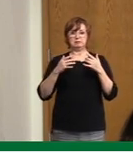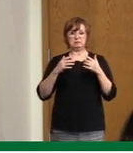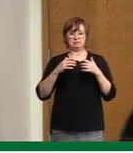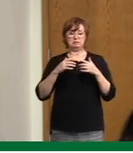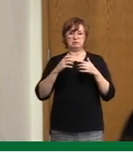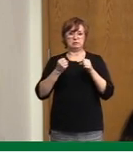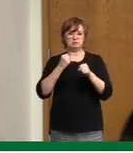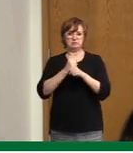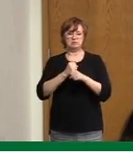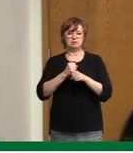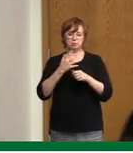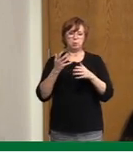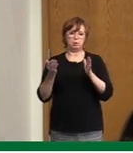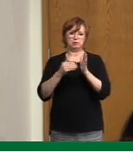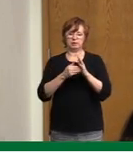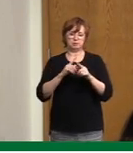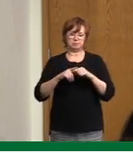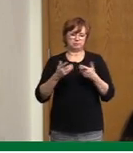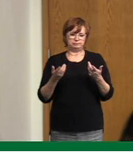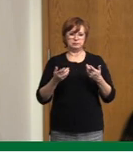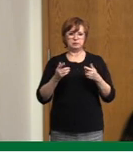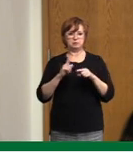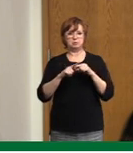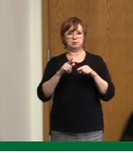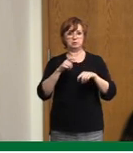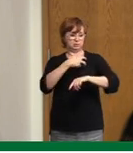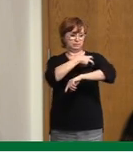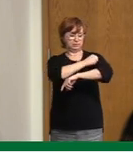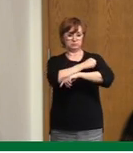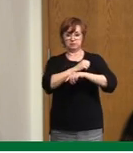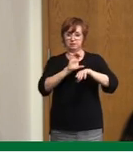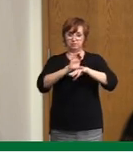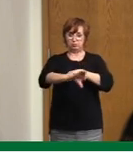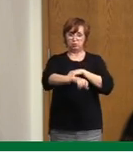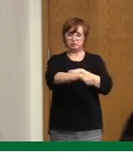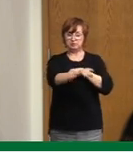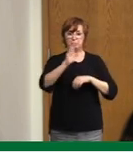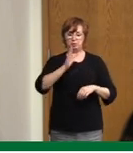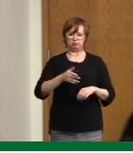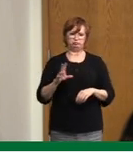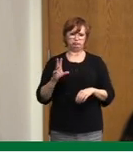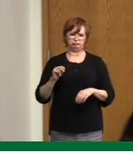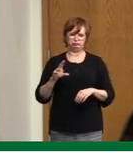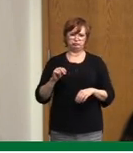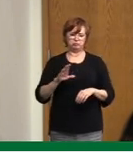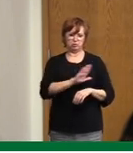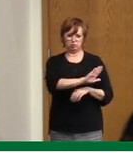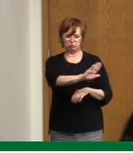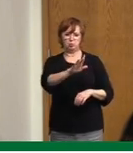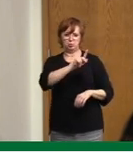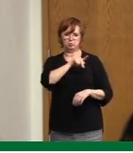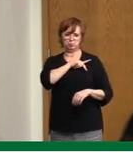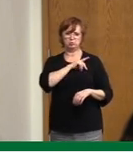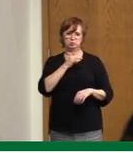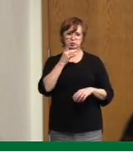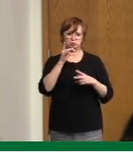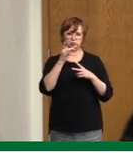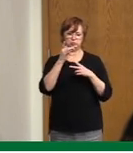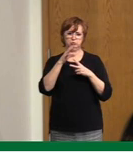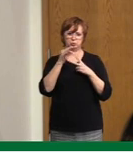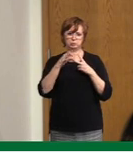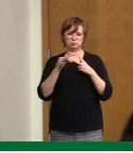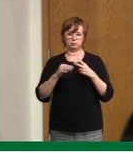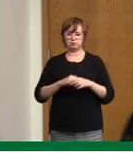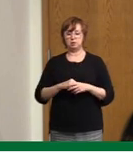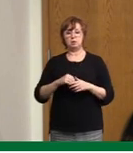that's their personal choice. There's going to be nothing forced on them. My role is to make sure that I have the vaccine, and when I get the vaccine,